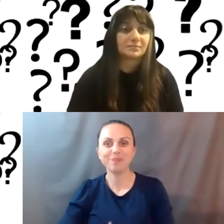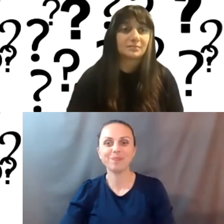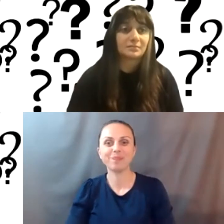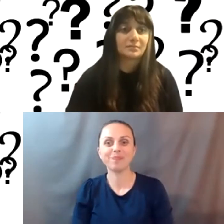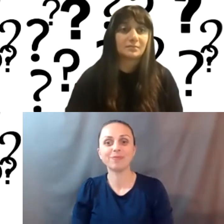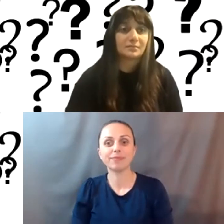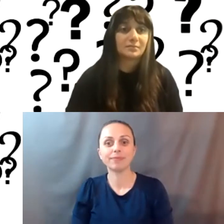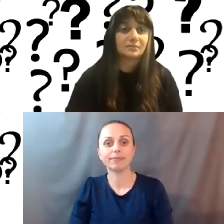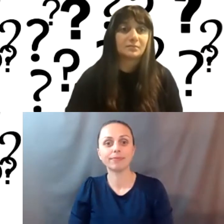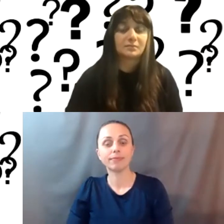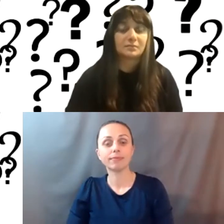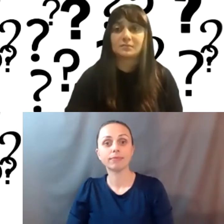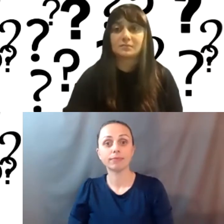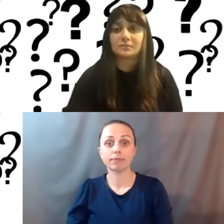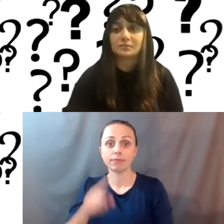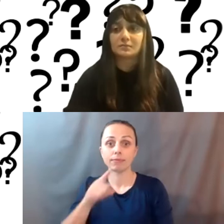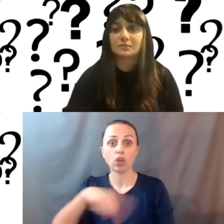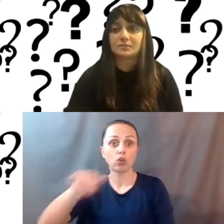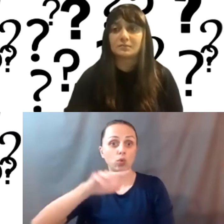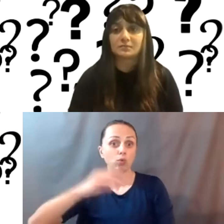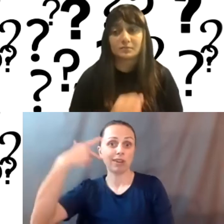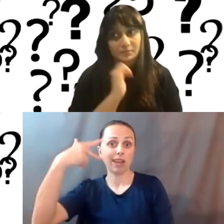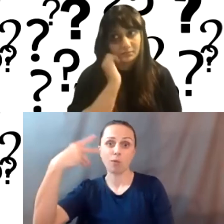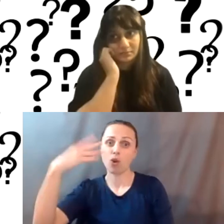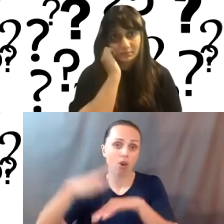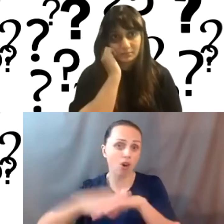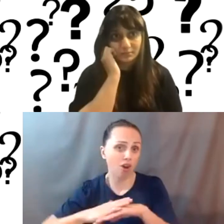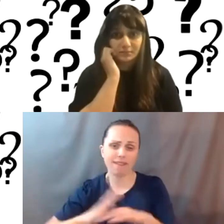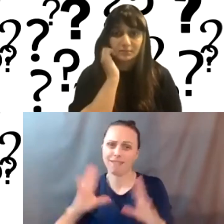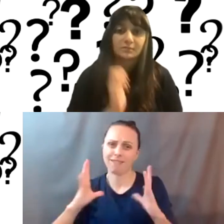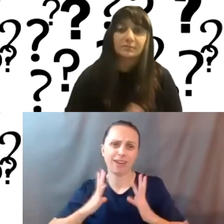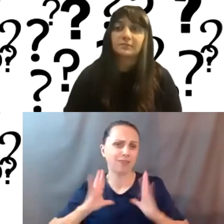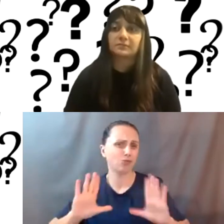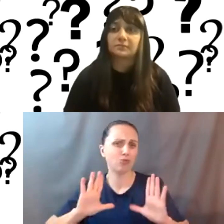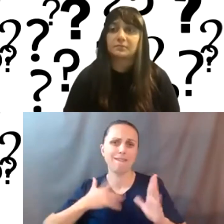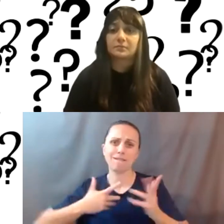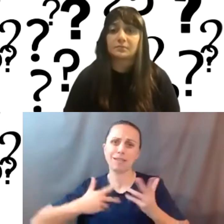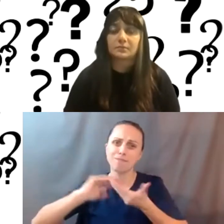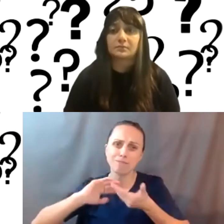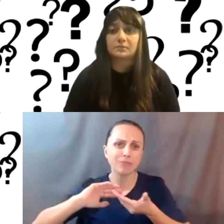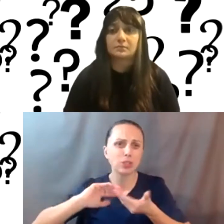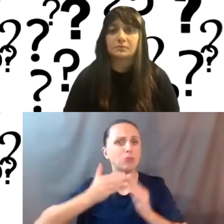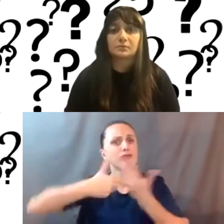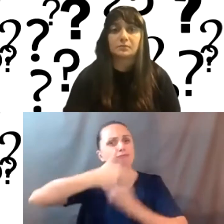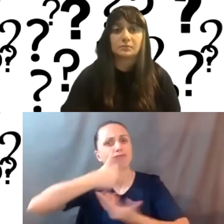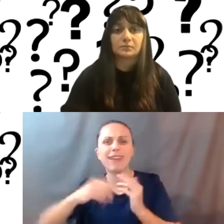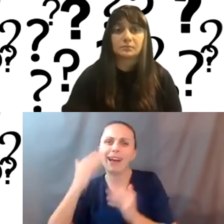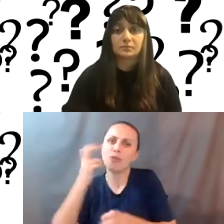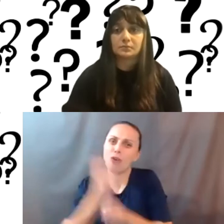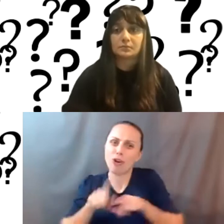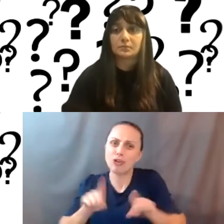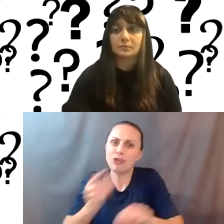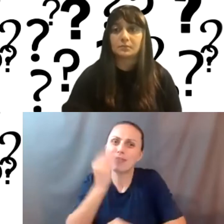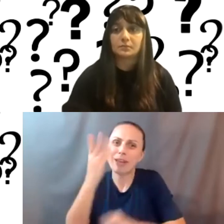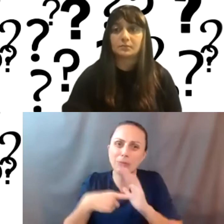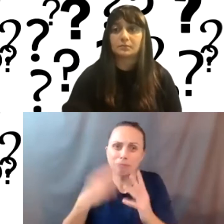If you have the ability to put your camera on, it's always sweet to see each other and be in community. But I know that's tough sometimes, especially over lunch, but if you can, it's fun to